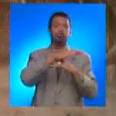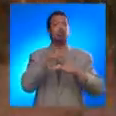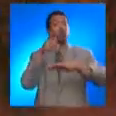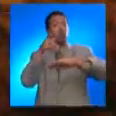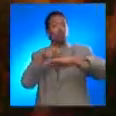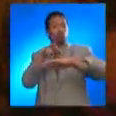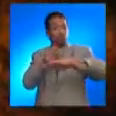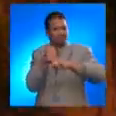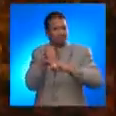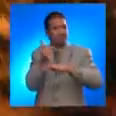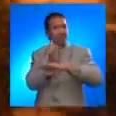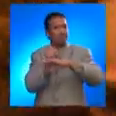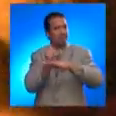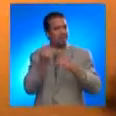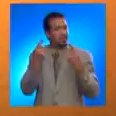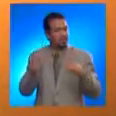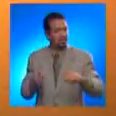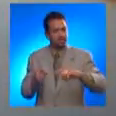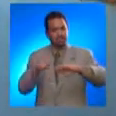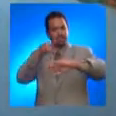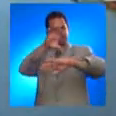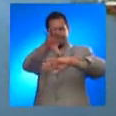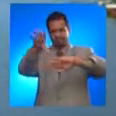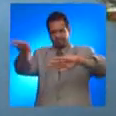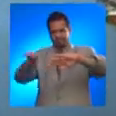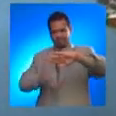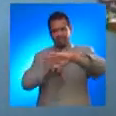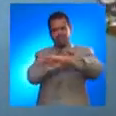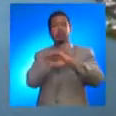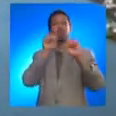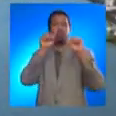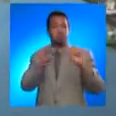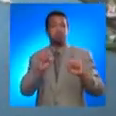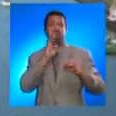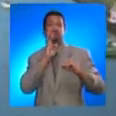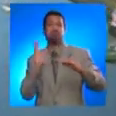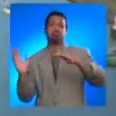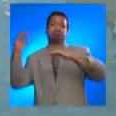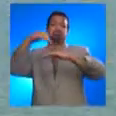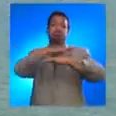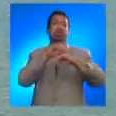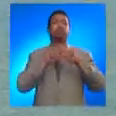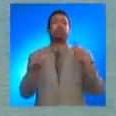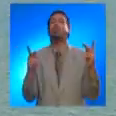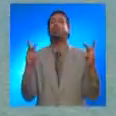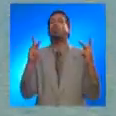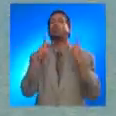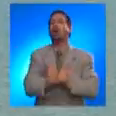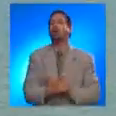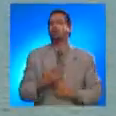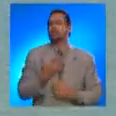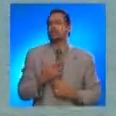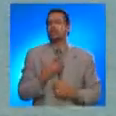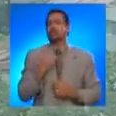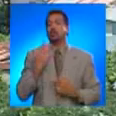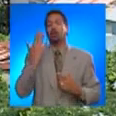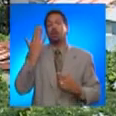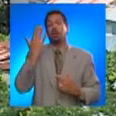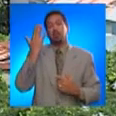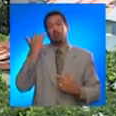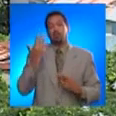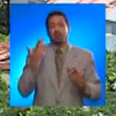As an island, all of Puerto Rico's shores are exposed to tsunamis. But the areas of greatest risk are Aguada,